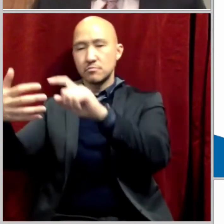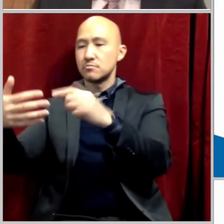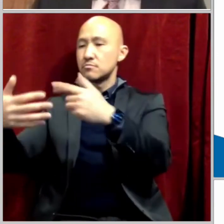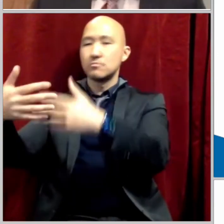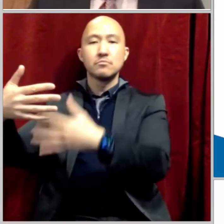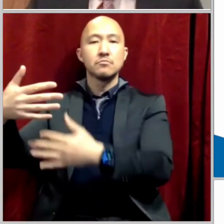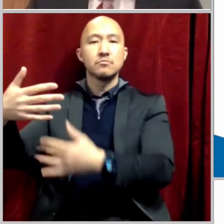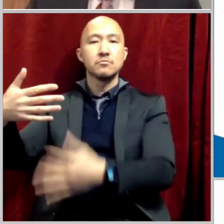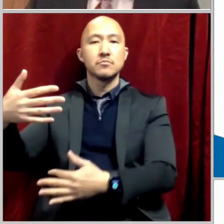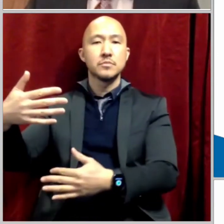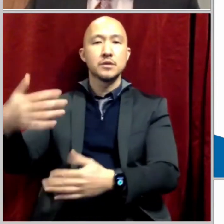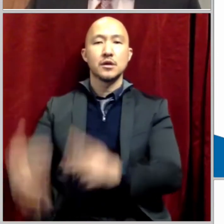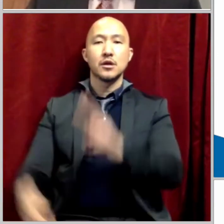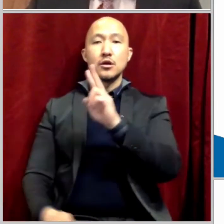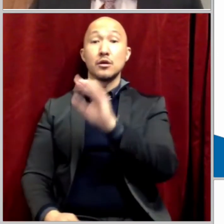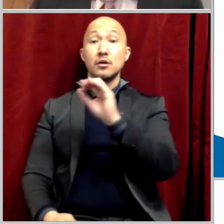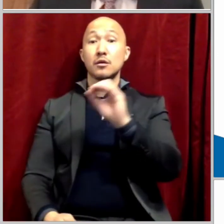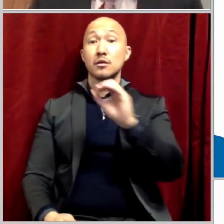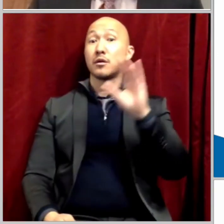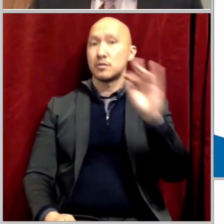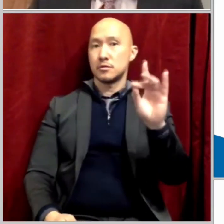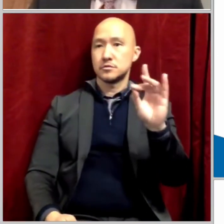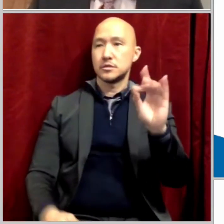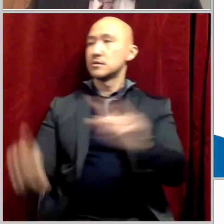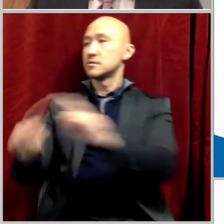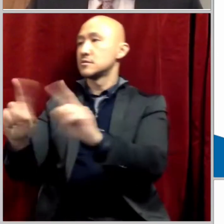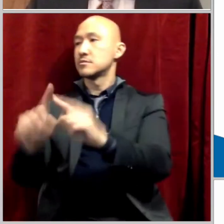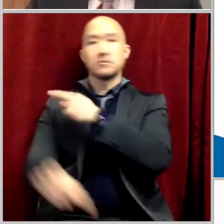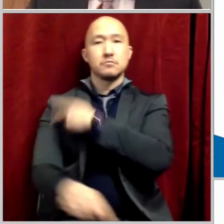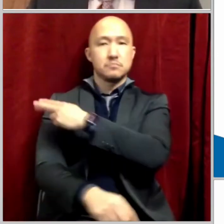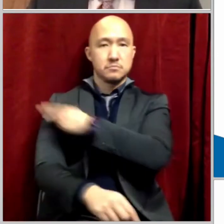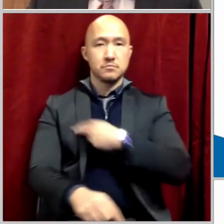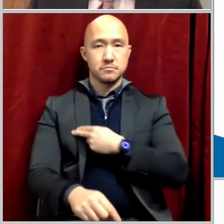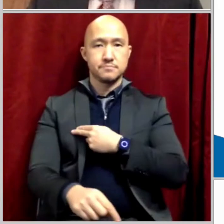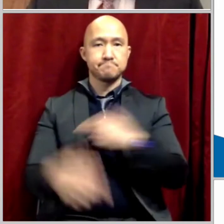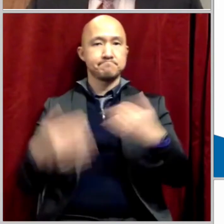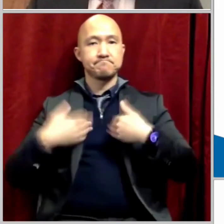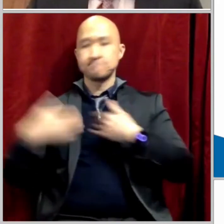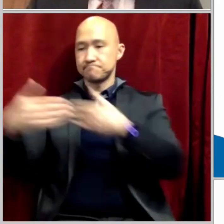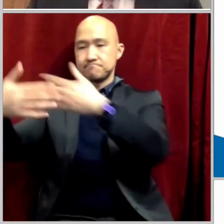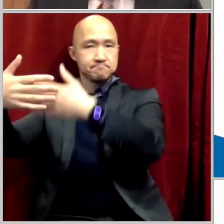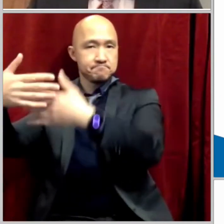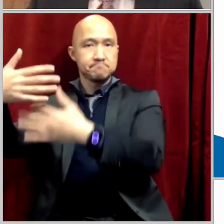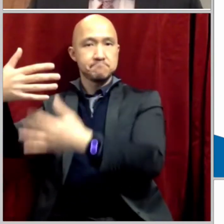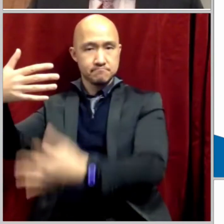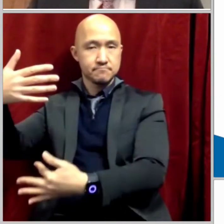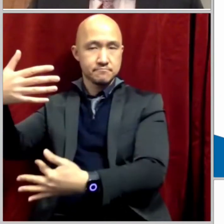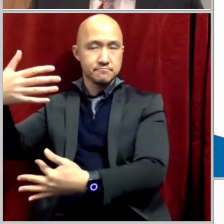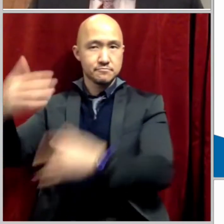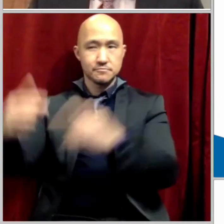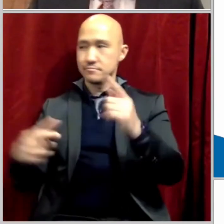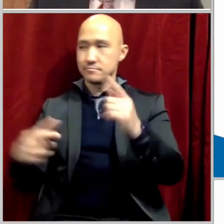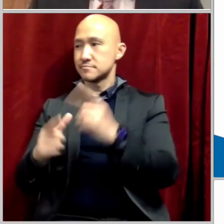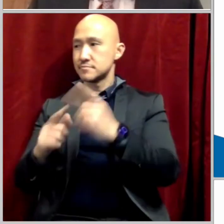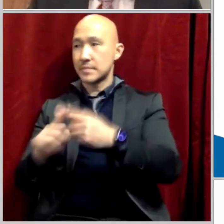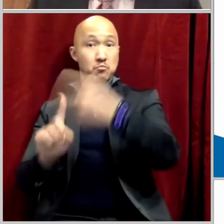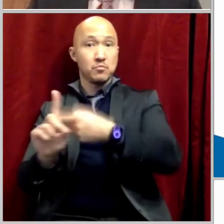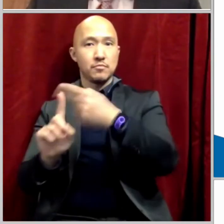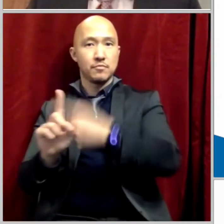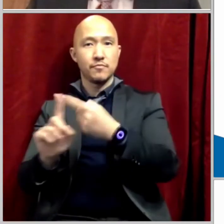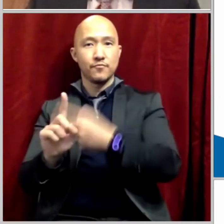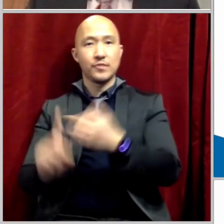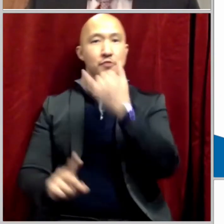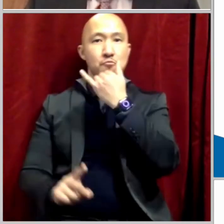in 2008, eight hospitals implemented this checklist. And after a few months, there was a reduction in